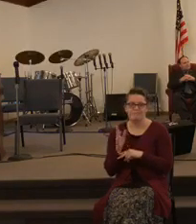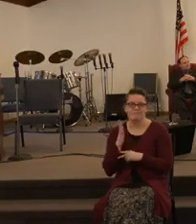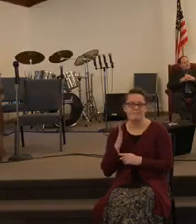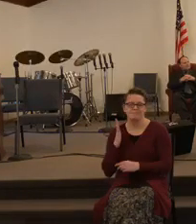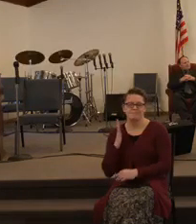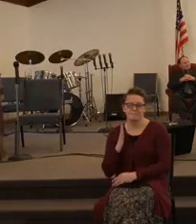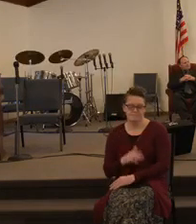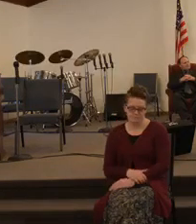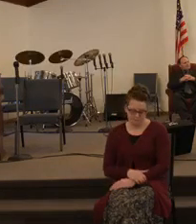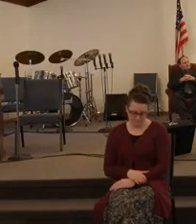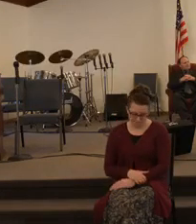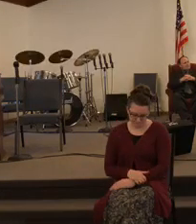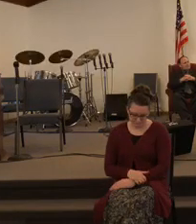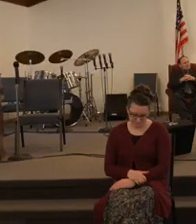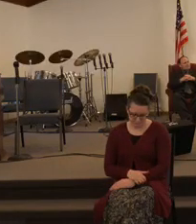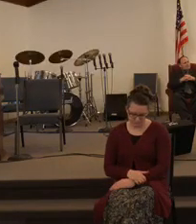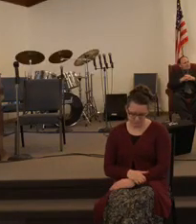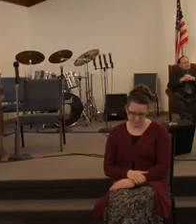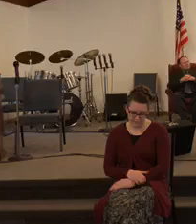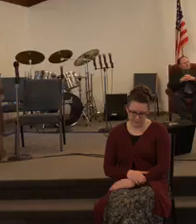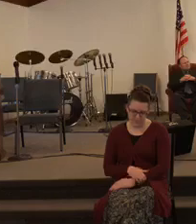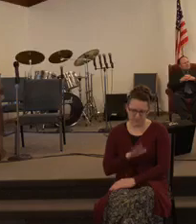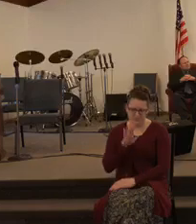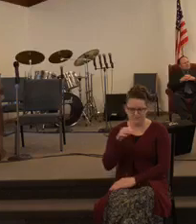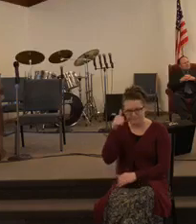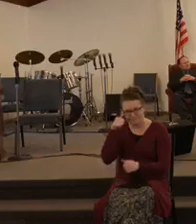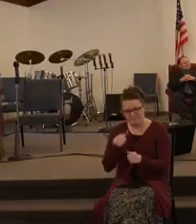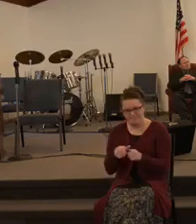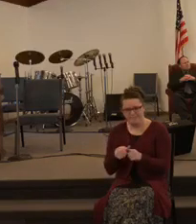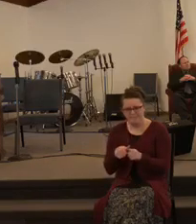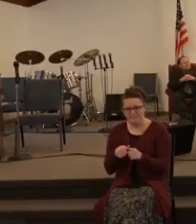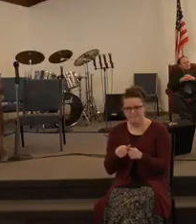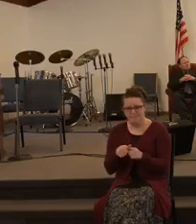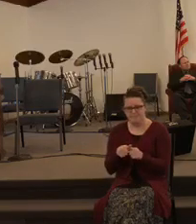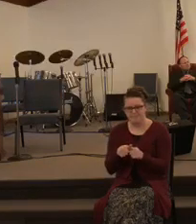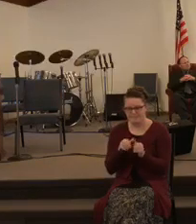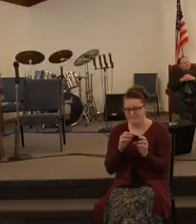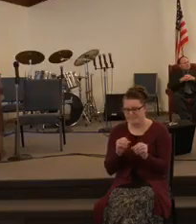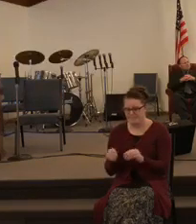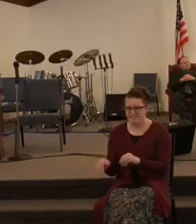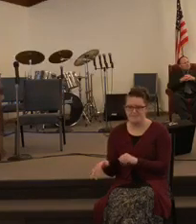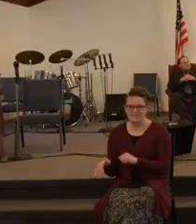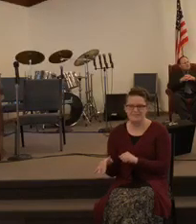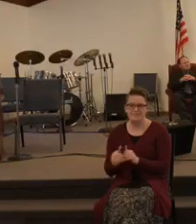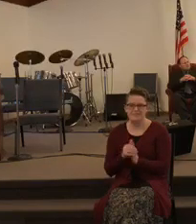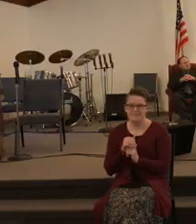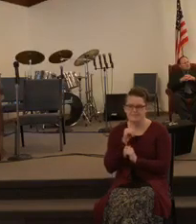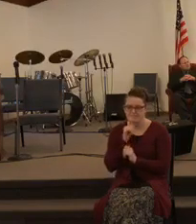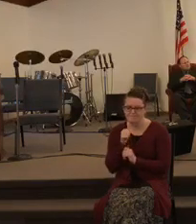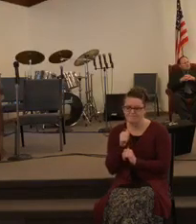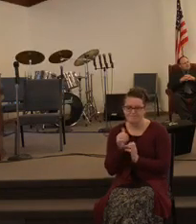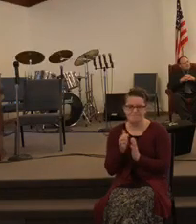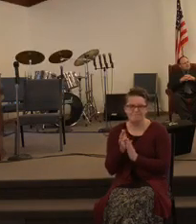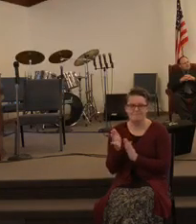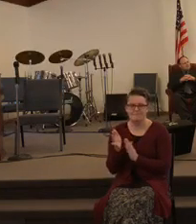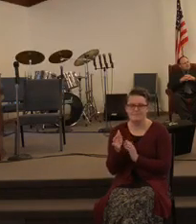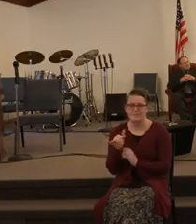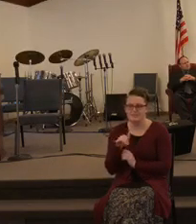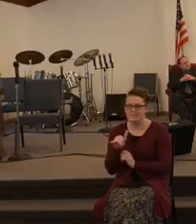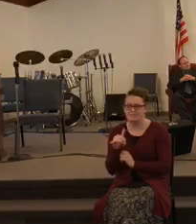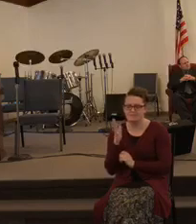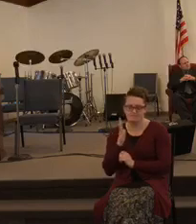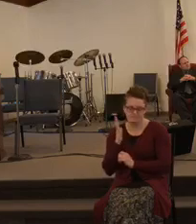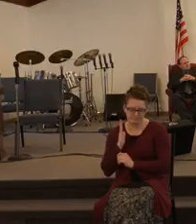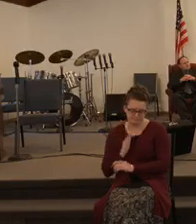your memory fades on you. Things are not as sharp as it used to be. But